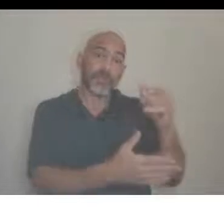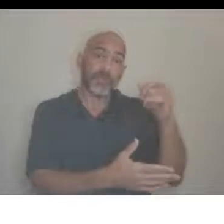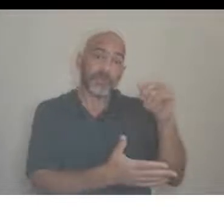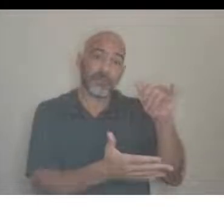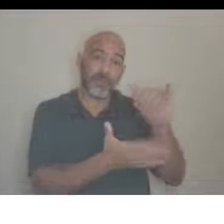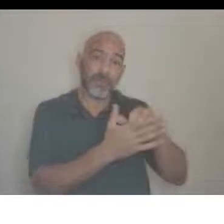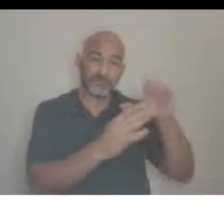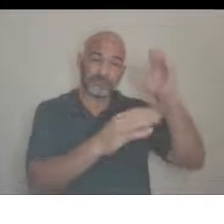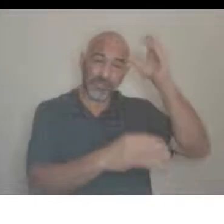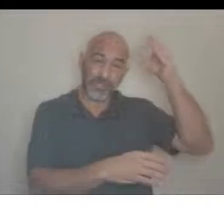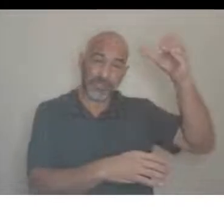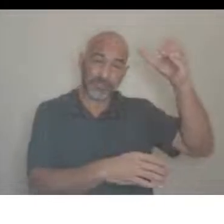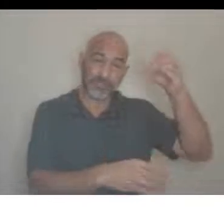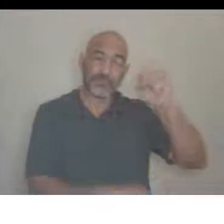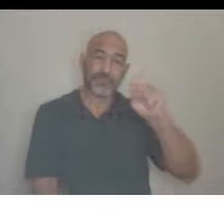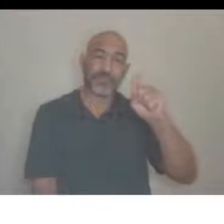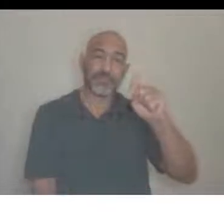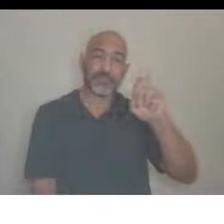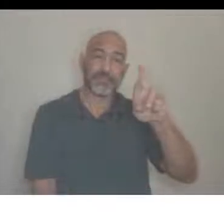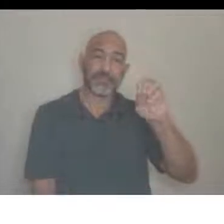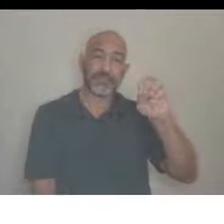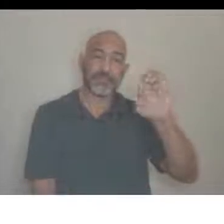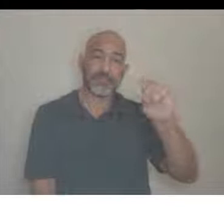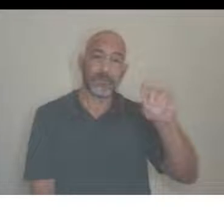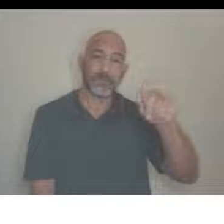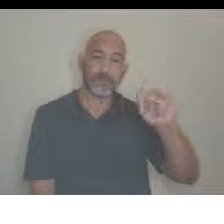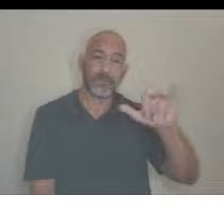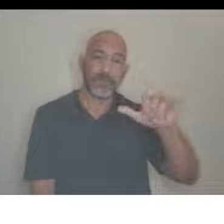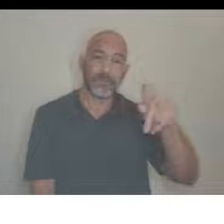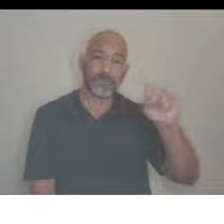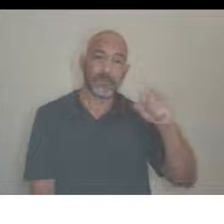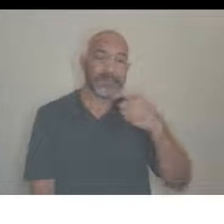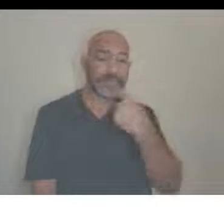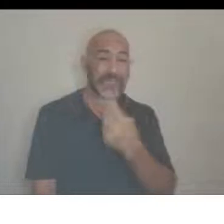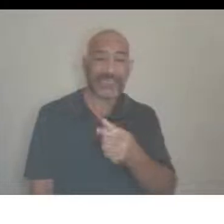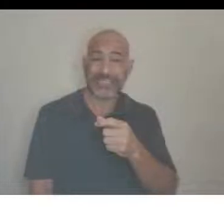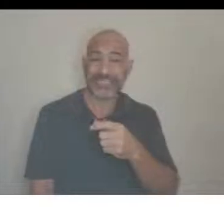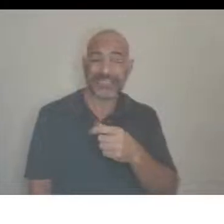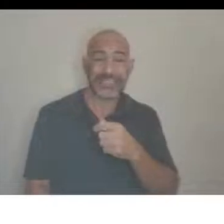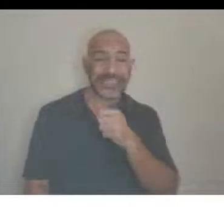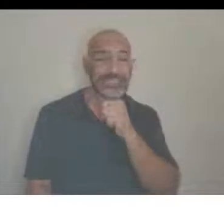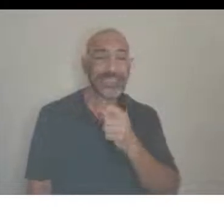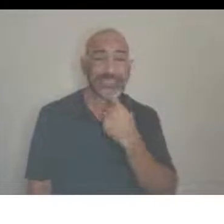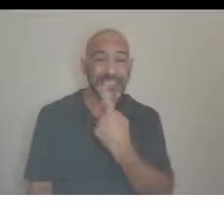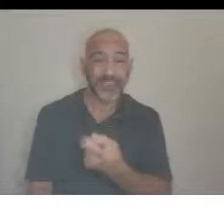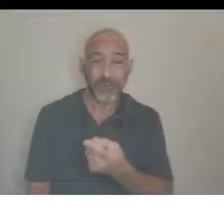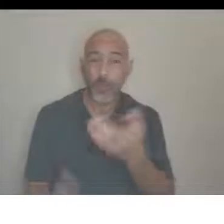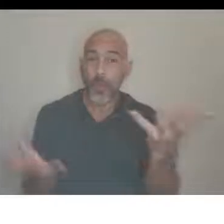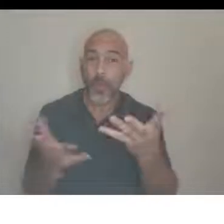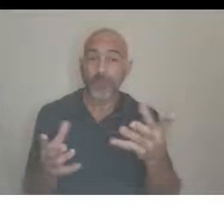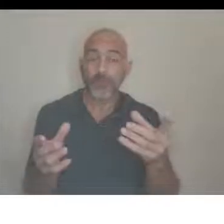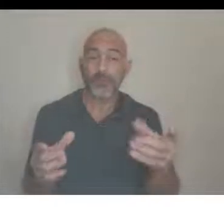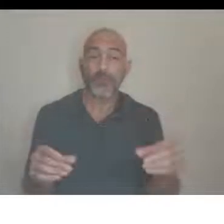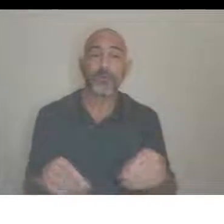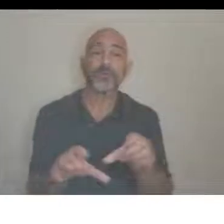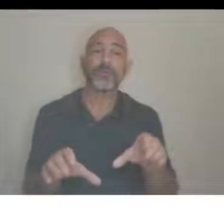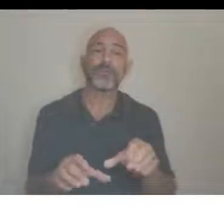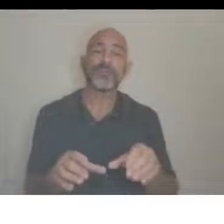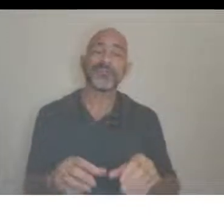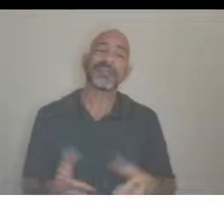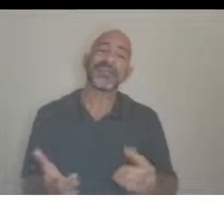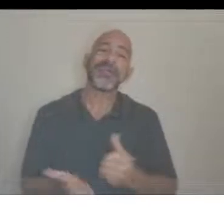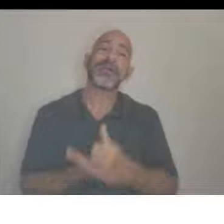to do. Generally, these are our tips for just being respectful to people. Most of these apply not just to people with